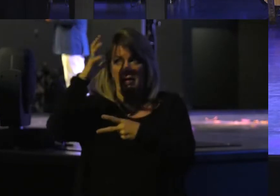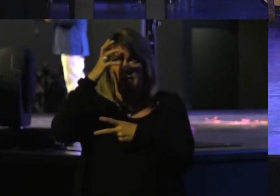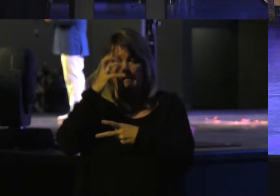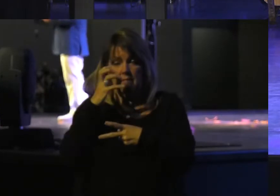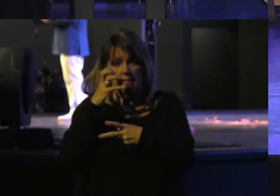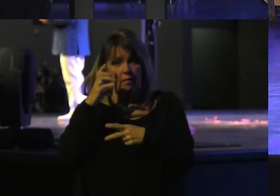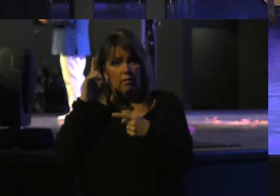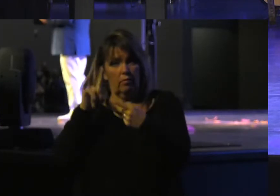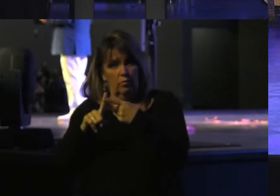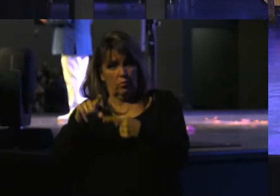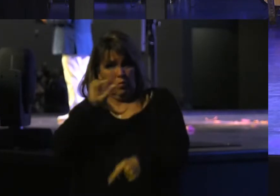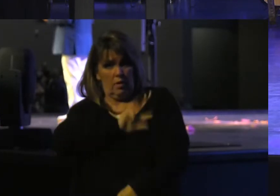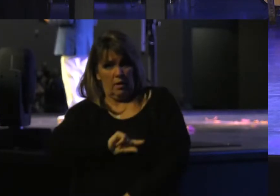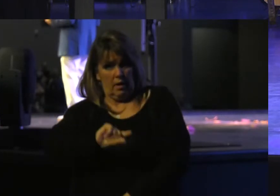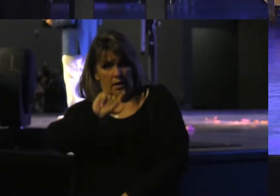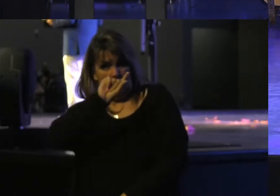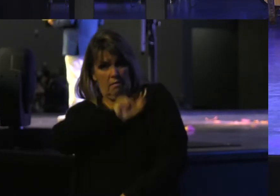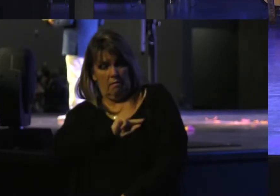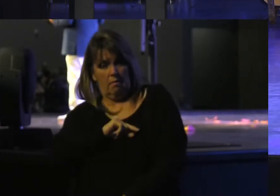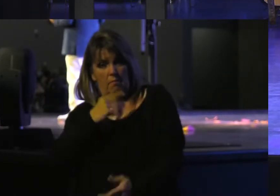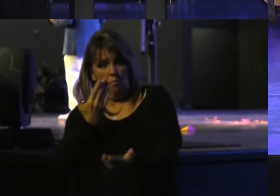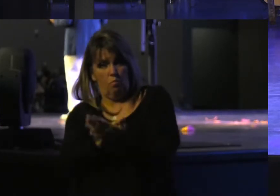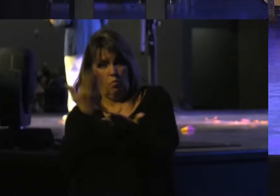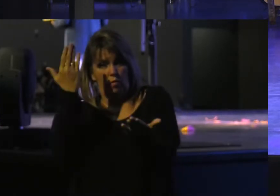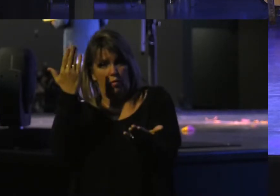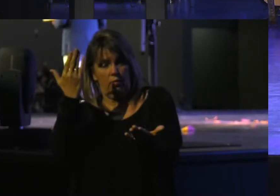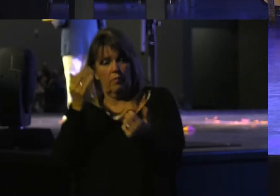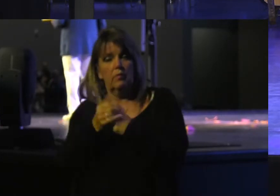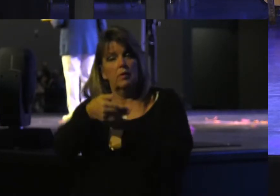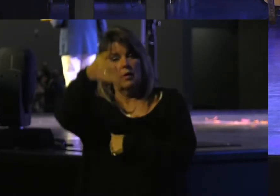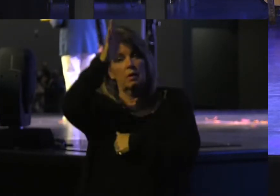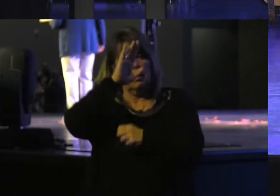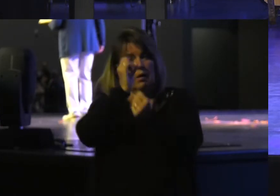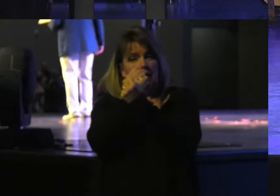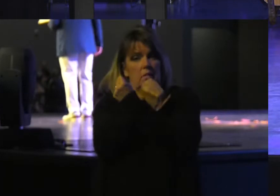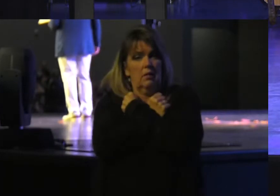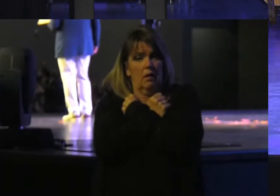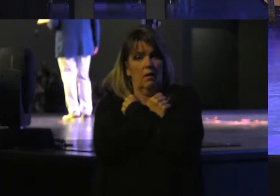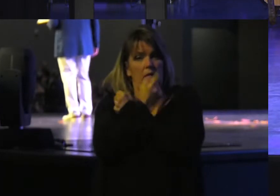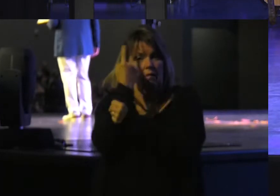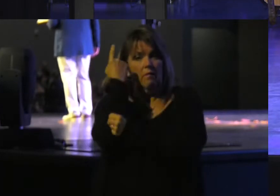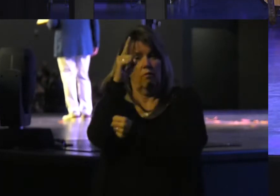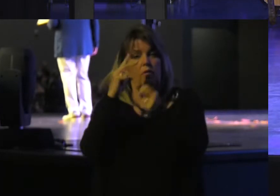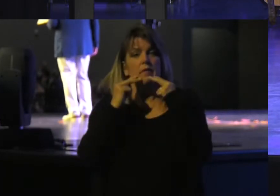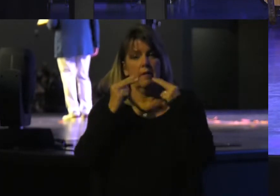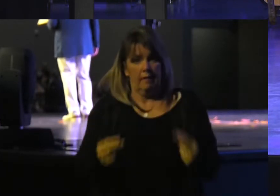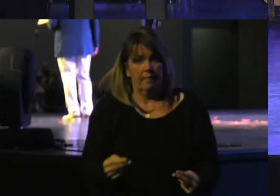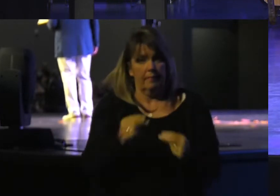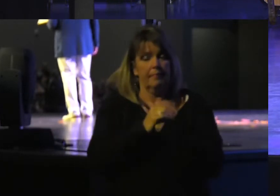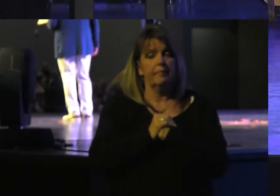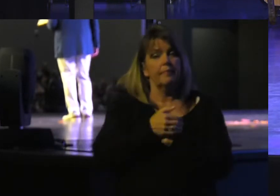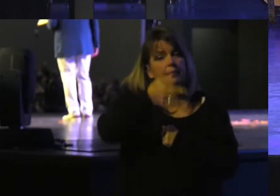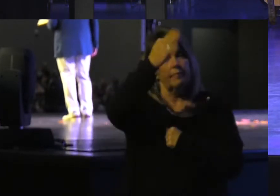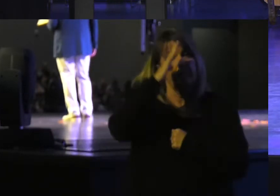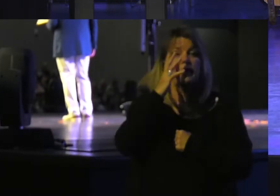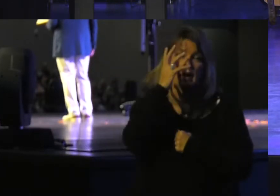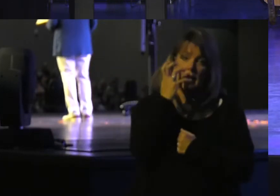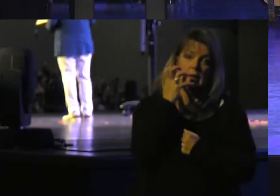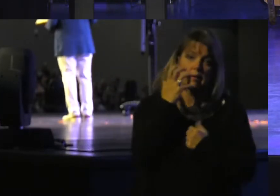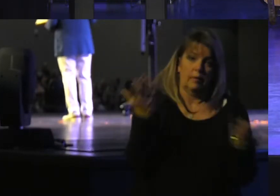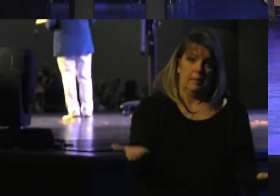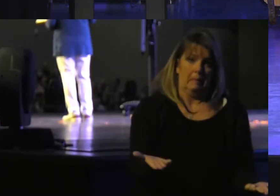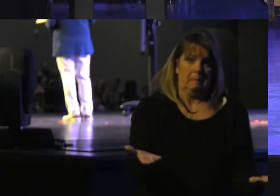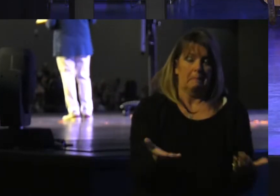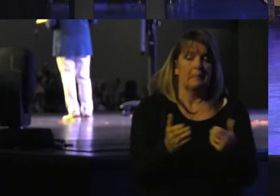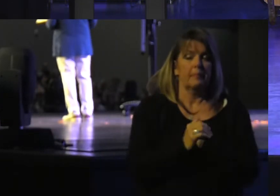toward the guilty Proves the love of God for the innocent. God is angry here.